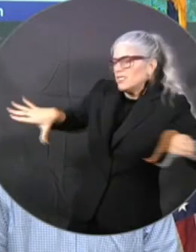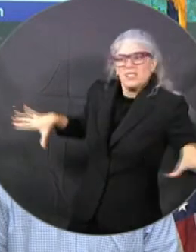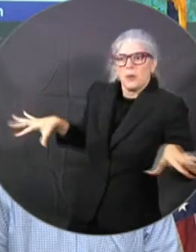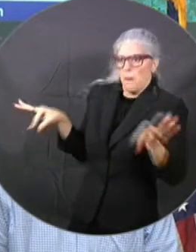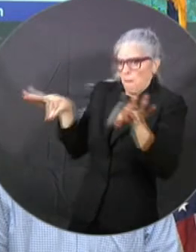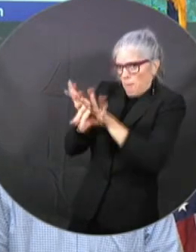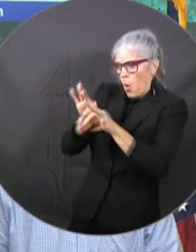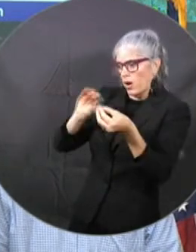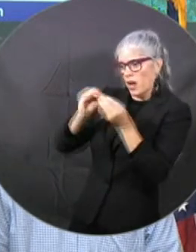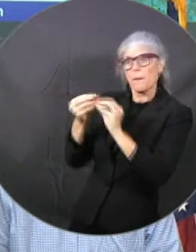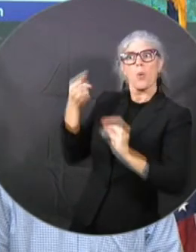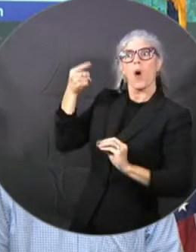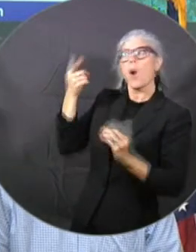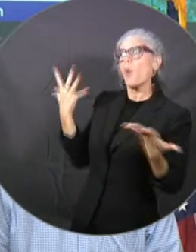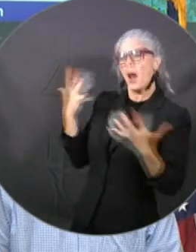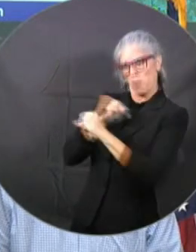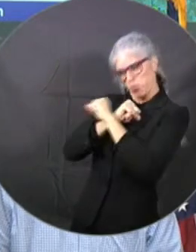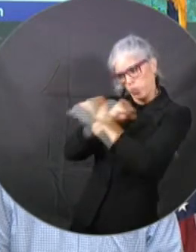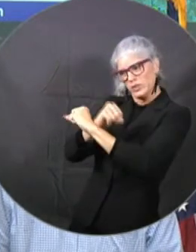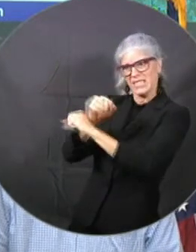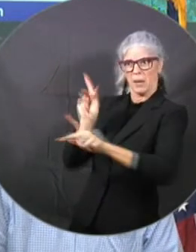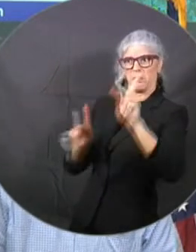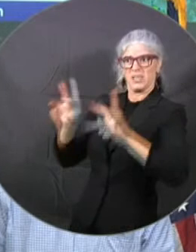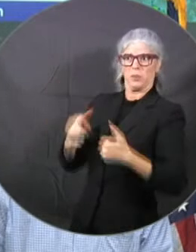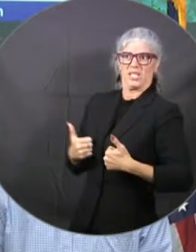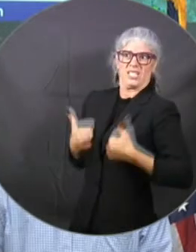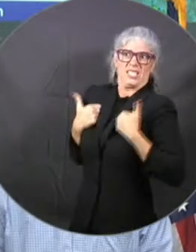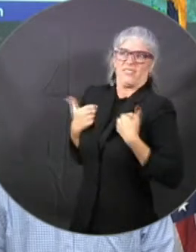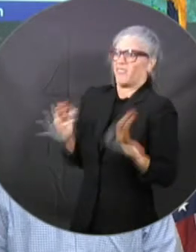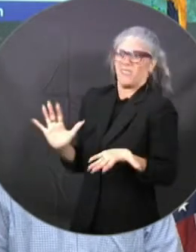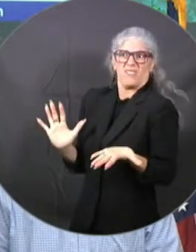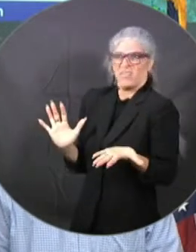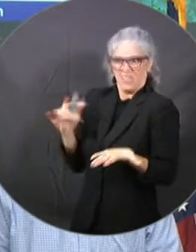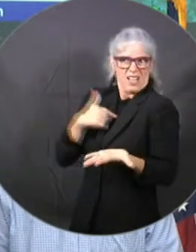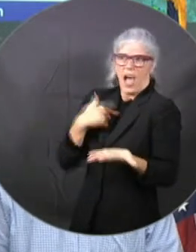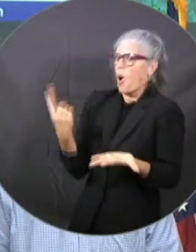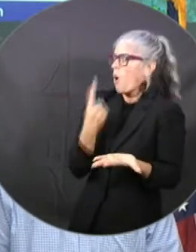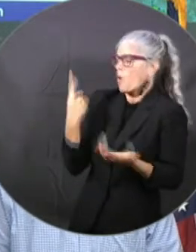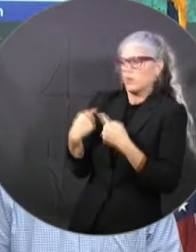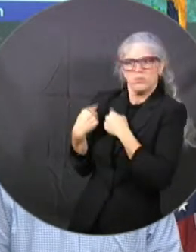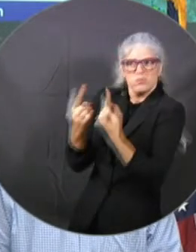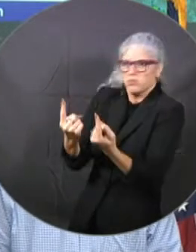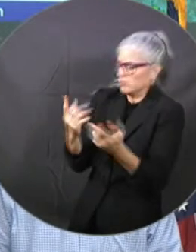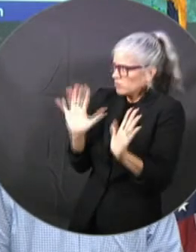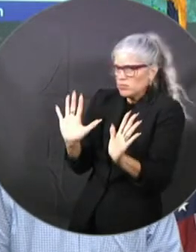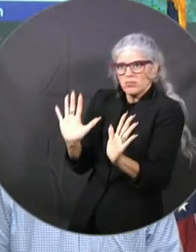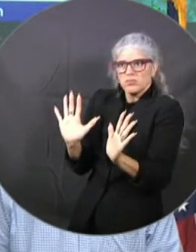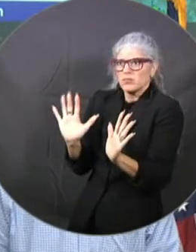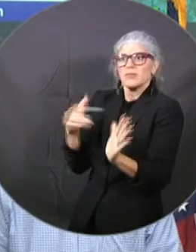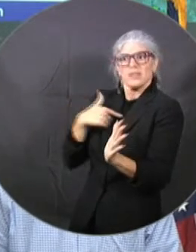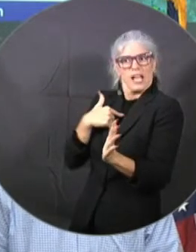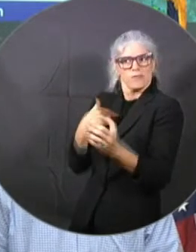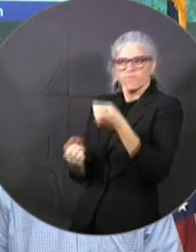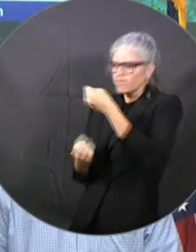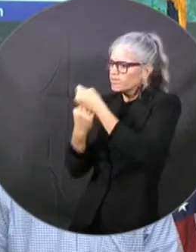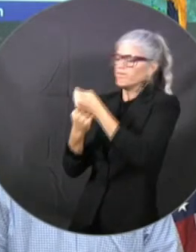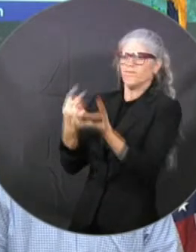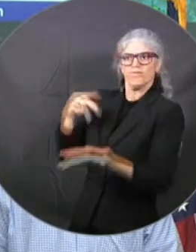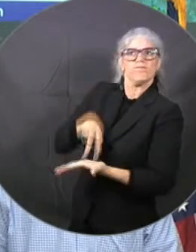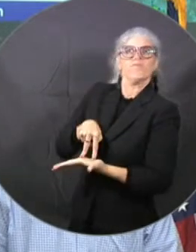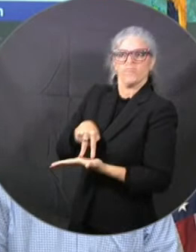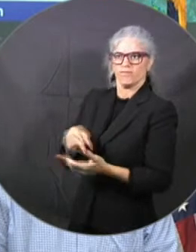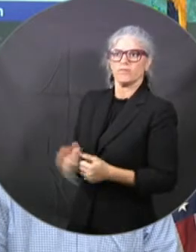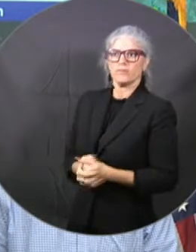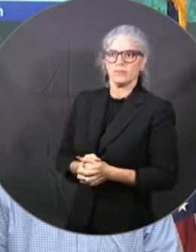different issues. And that's what I'll continue to do. When you have these situations, you've got to step up. The danger of focusing on the